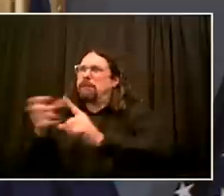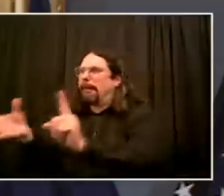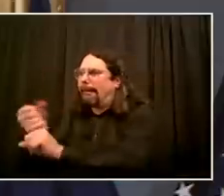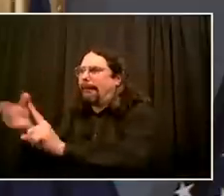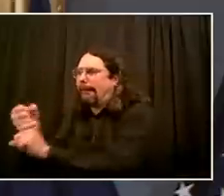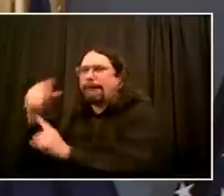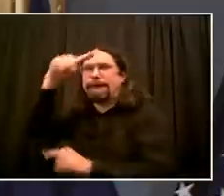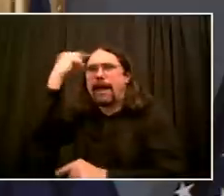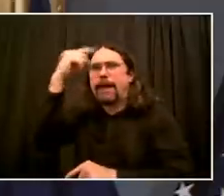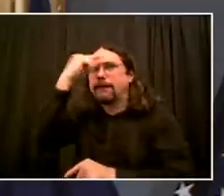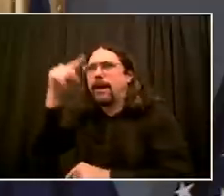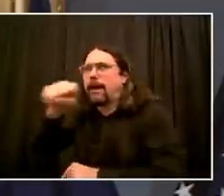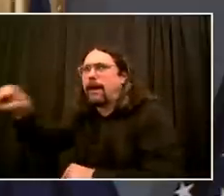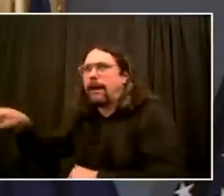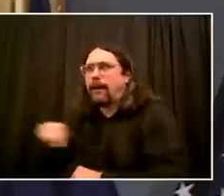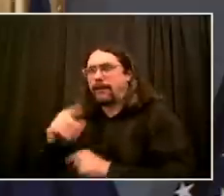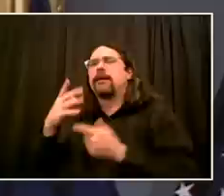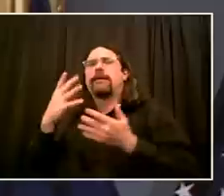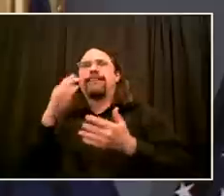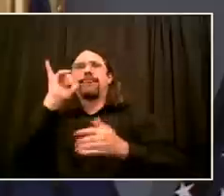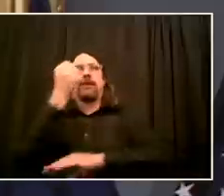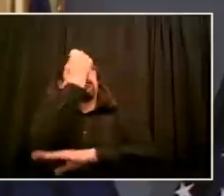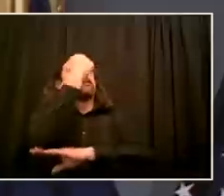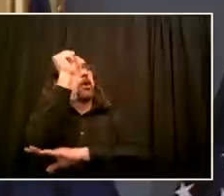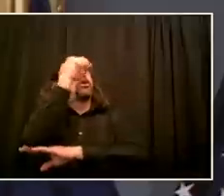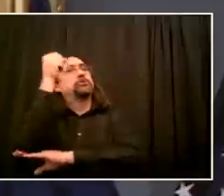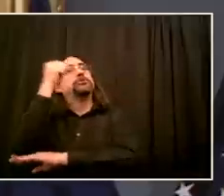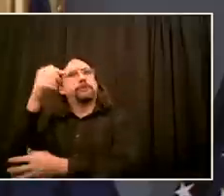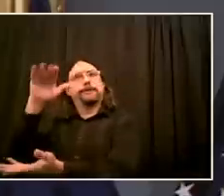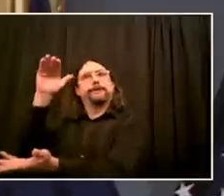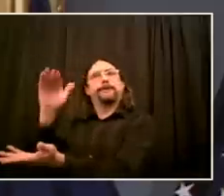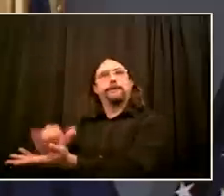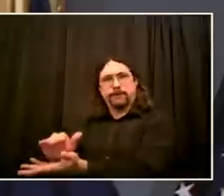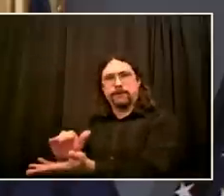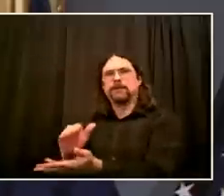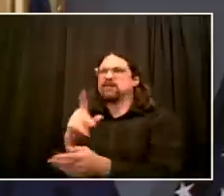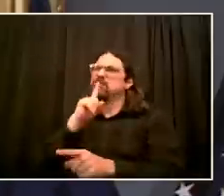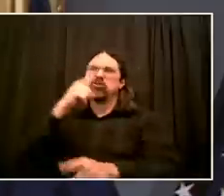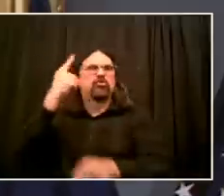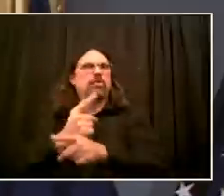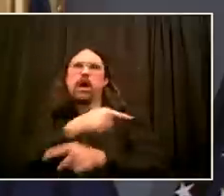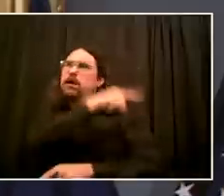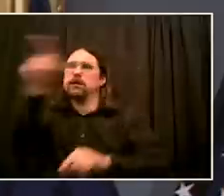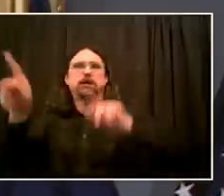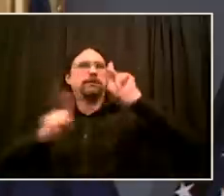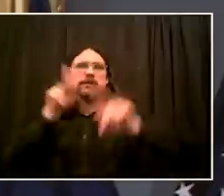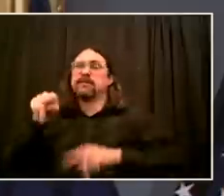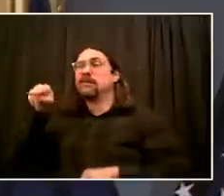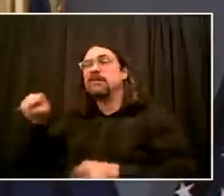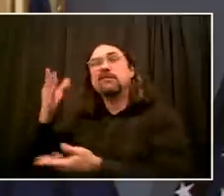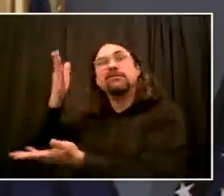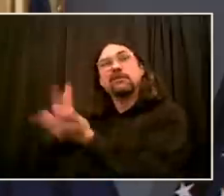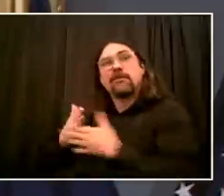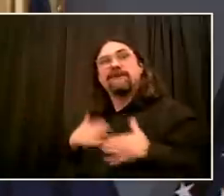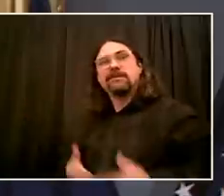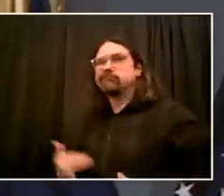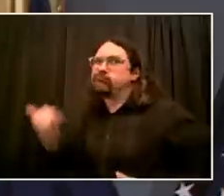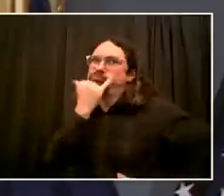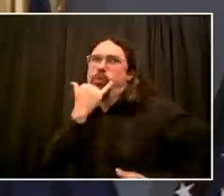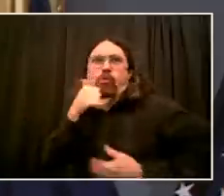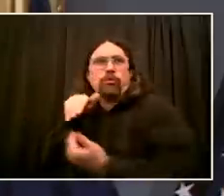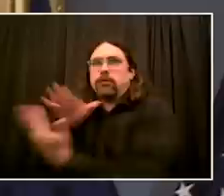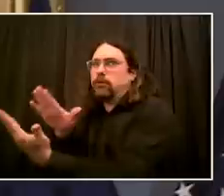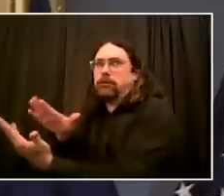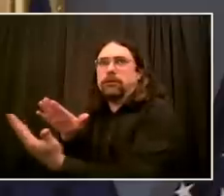unconstitutional policy anymore. And we're going to make a lot of other changes through peaceful democratic means. But folks who come to incite violence,